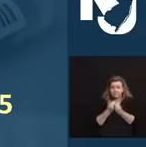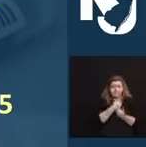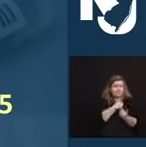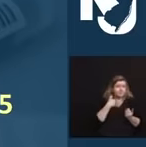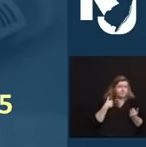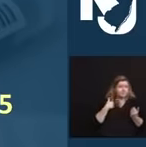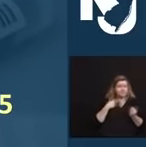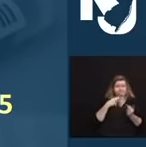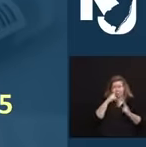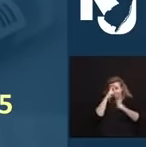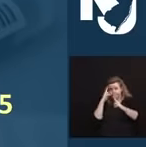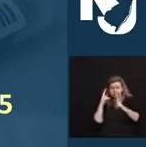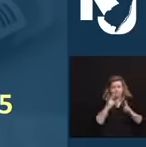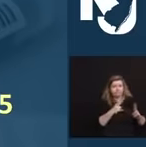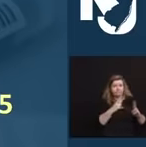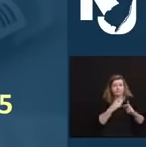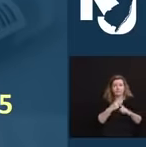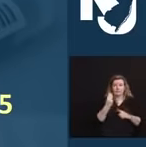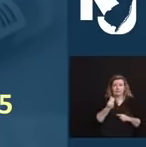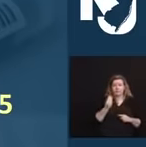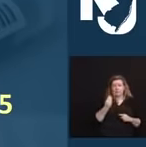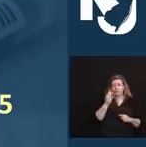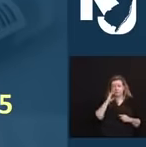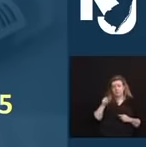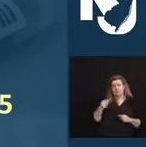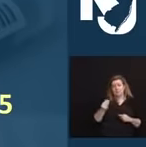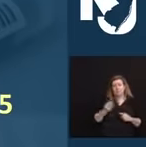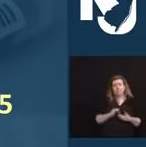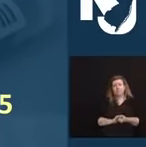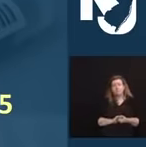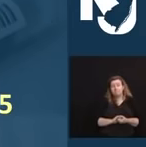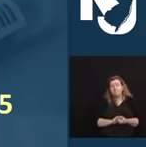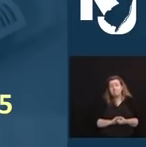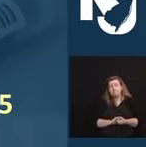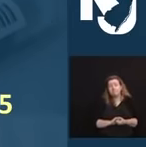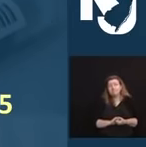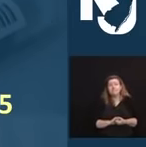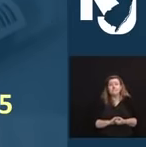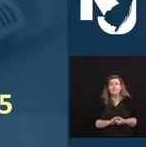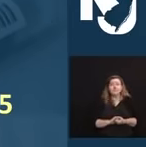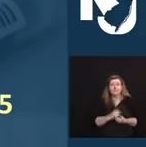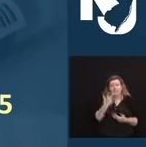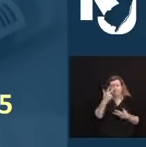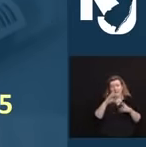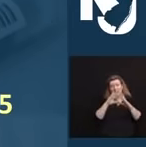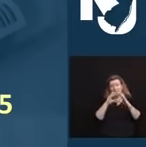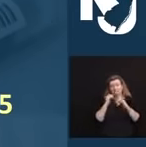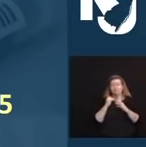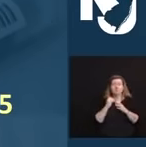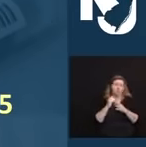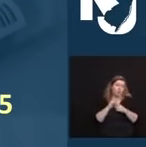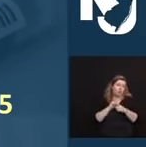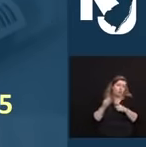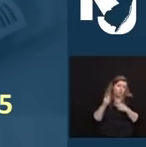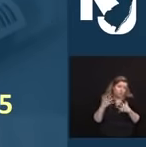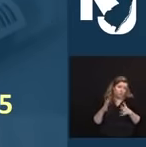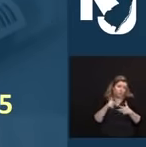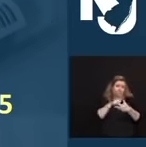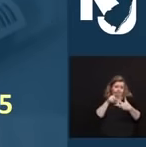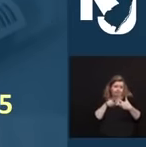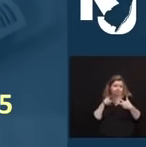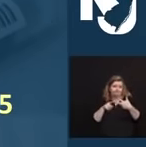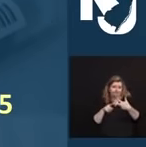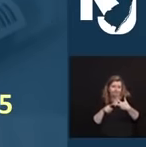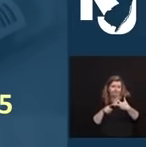memorialize on Monday. And I guess three families, Judy, all three of them, the individuals died within the past